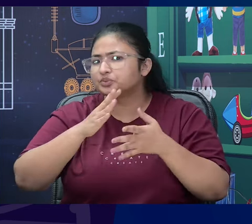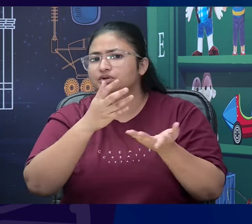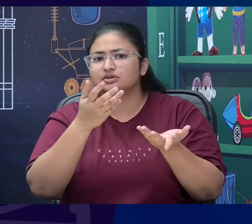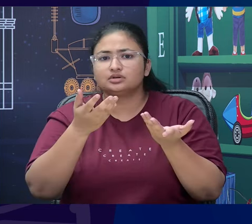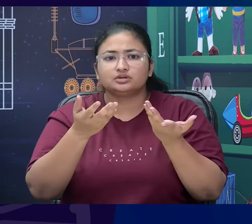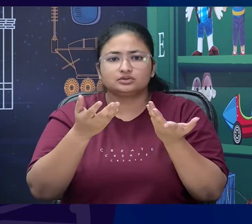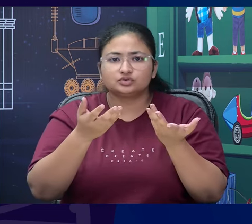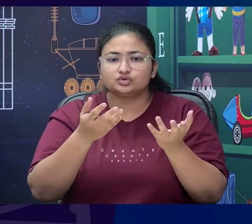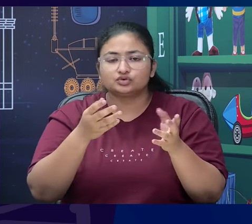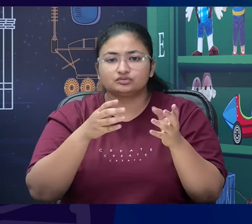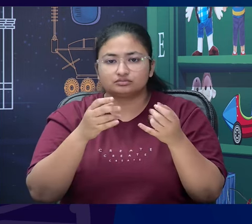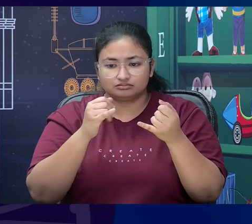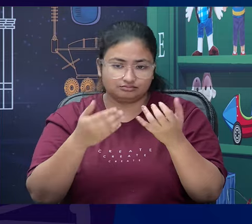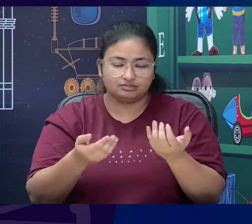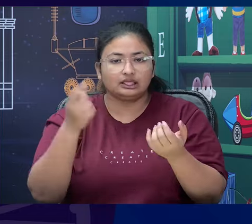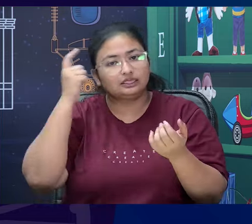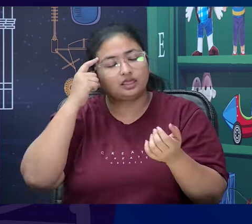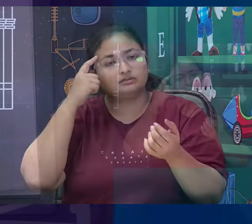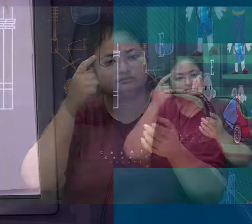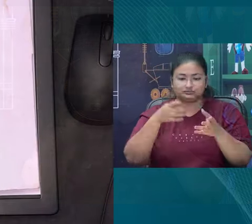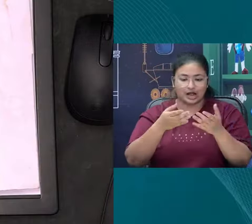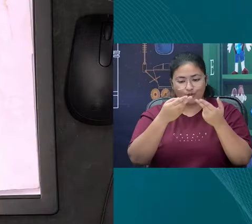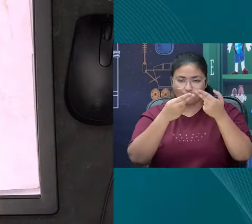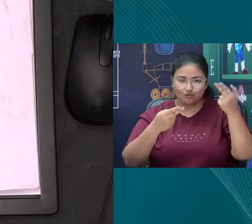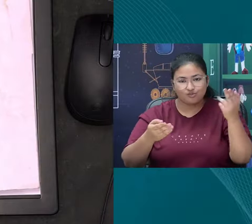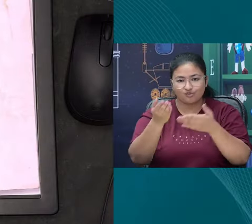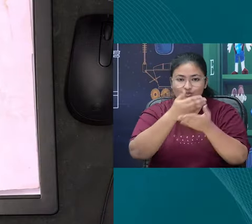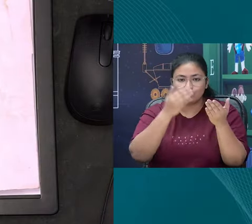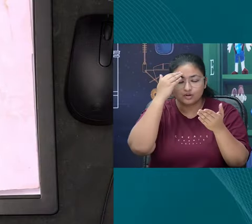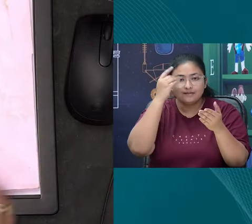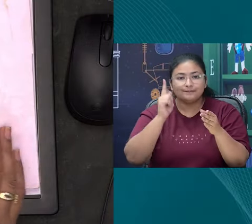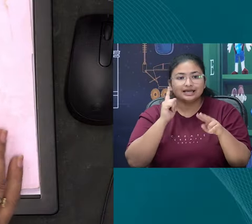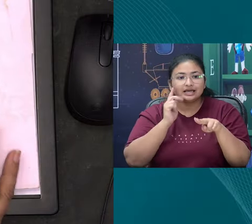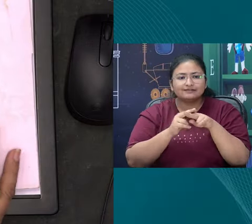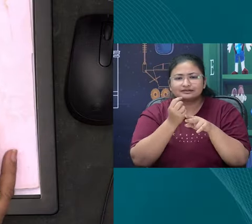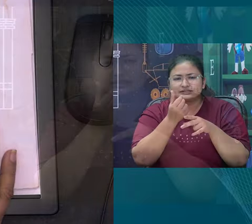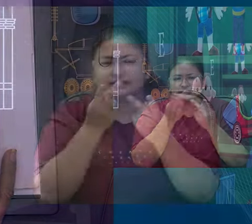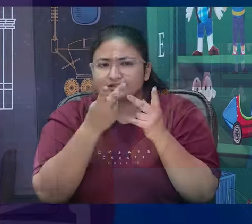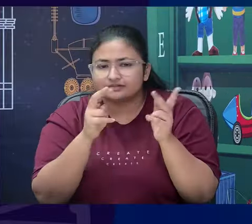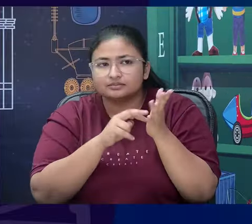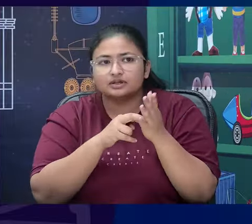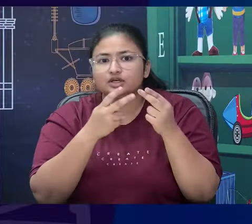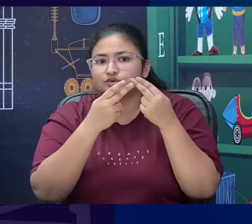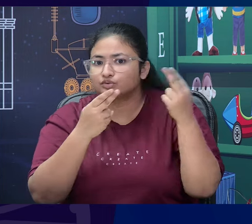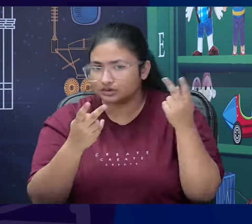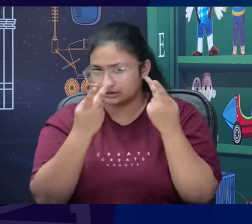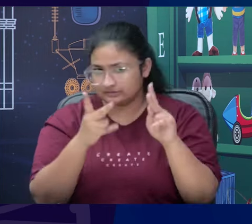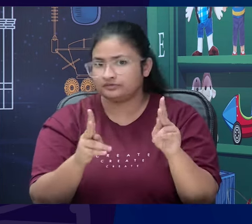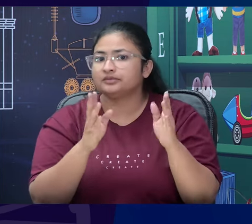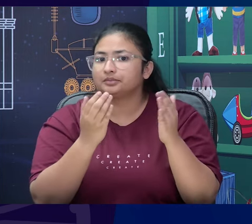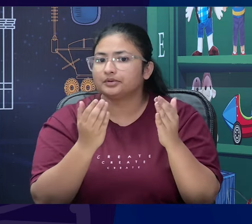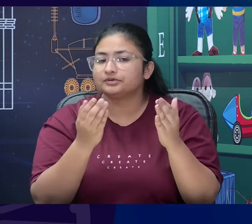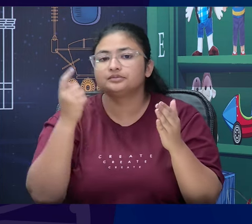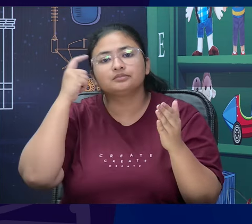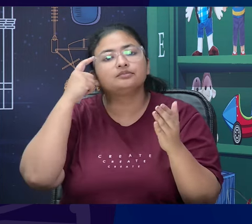affected the outcome of the story. So, one of the questions like I said that why was Max easily deceived